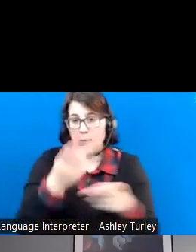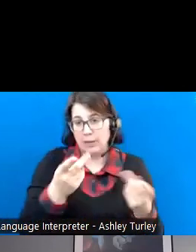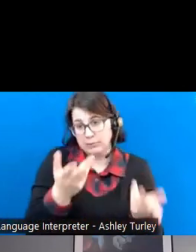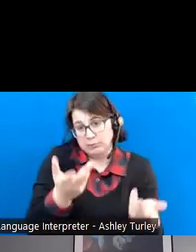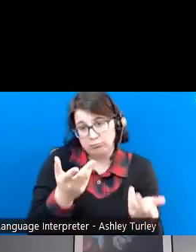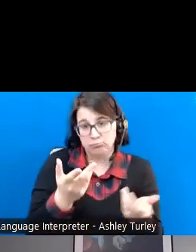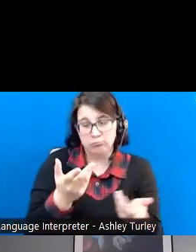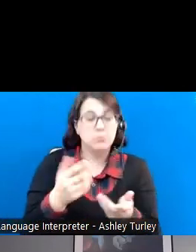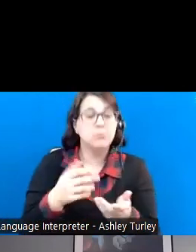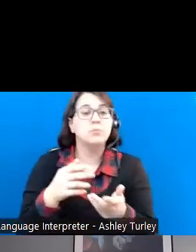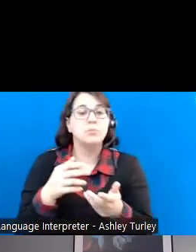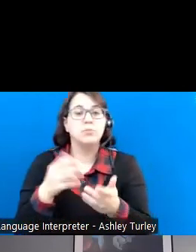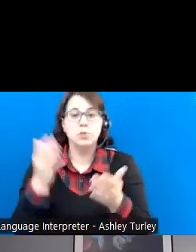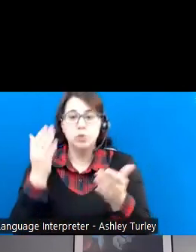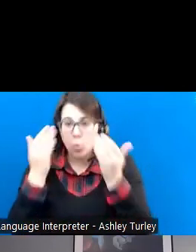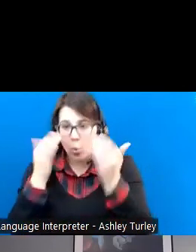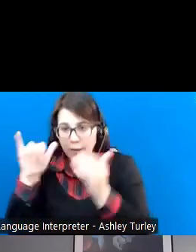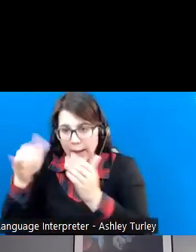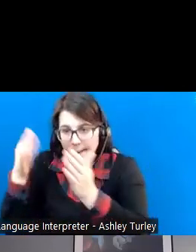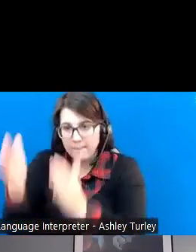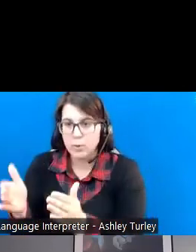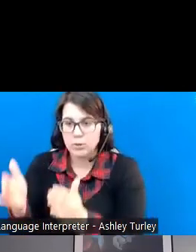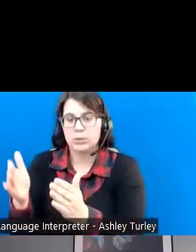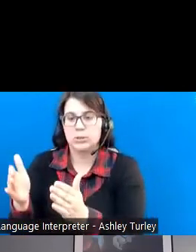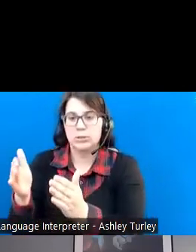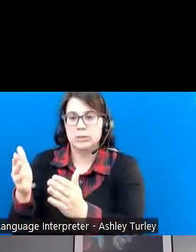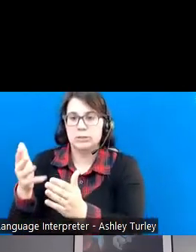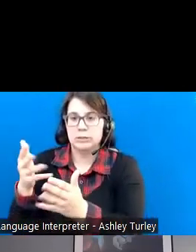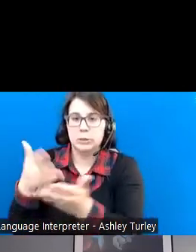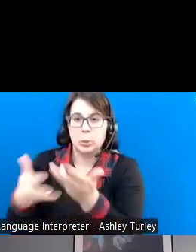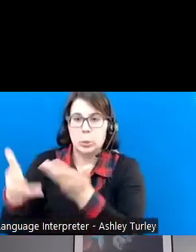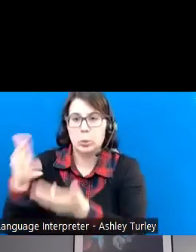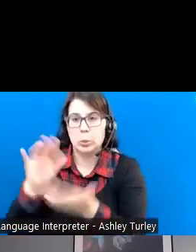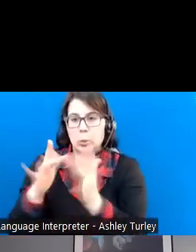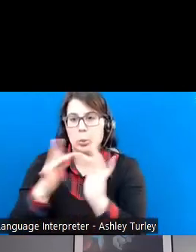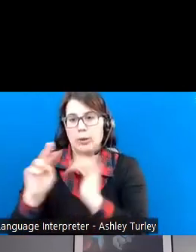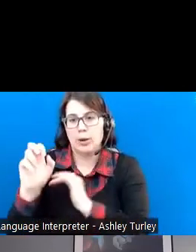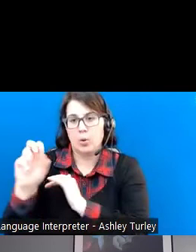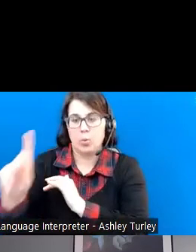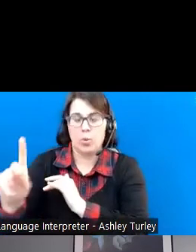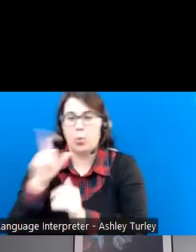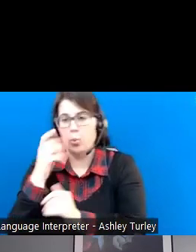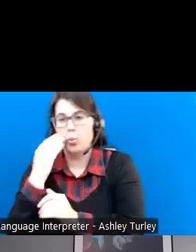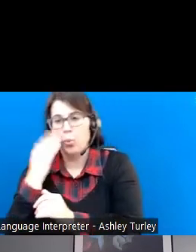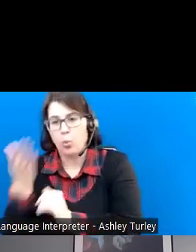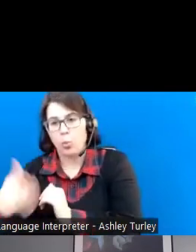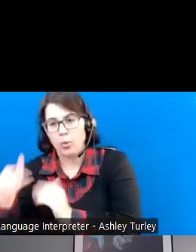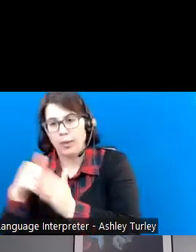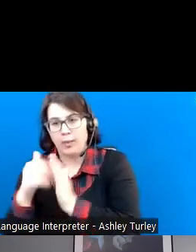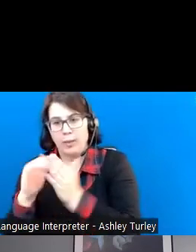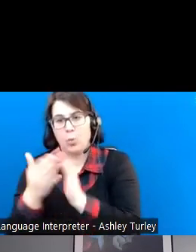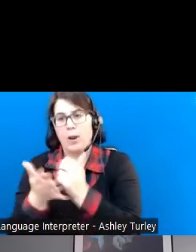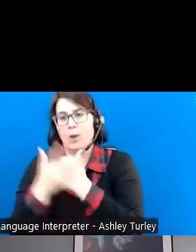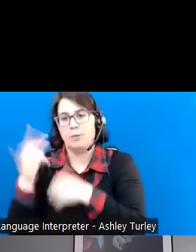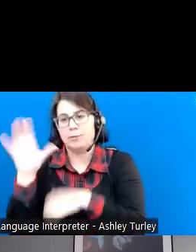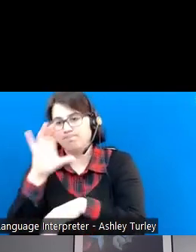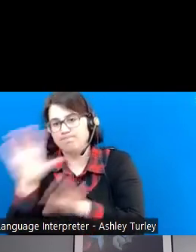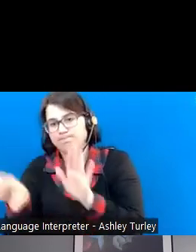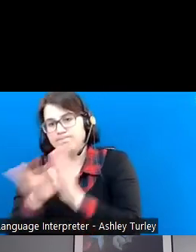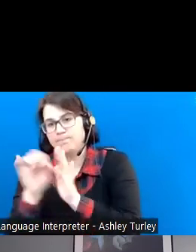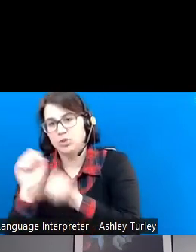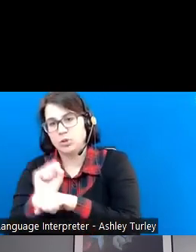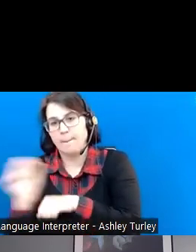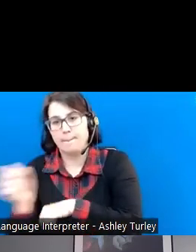getting to know the person's social network and who they know in the community can also help us to locate a job for that person.